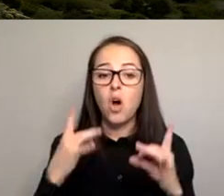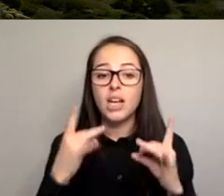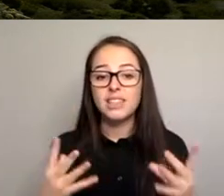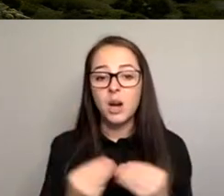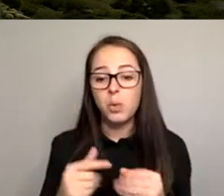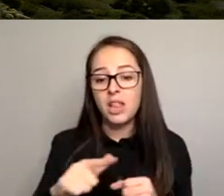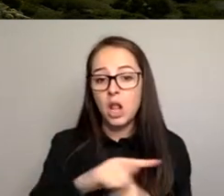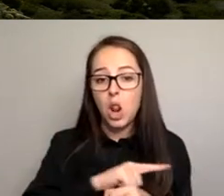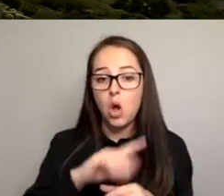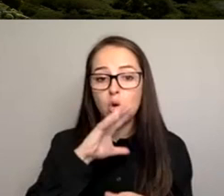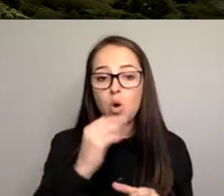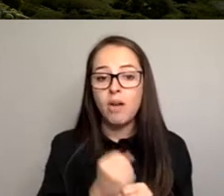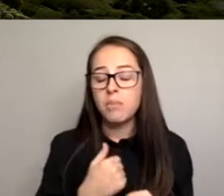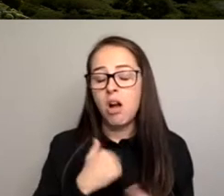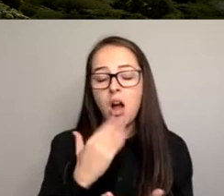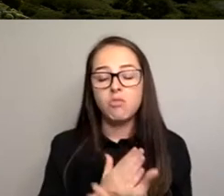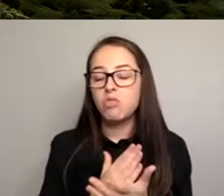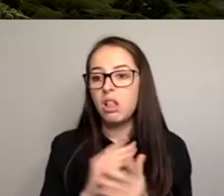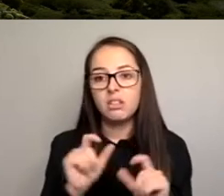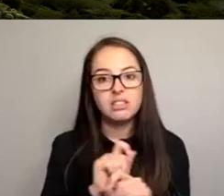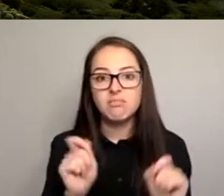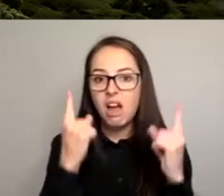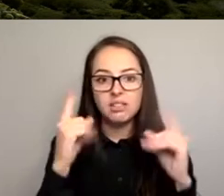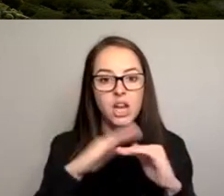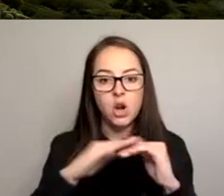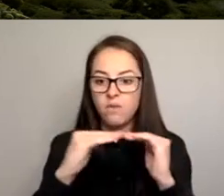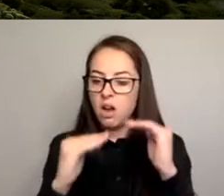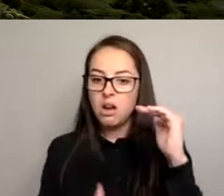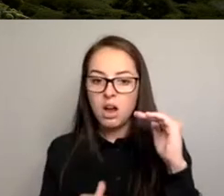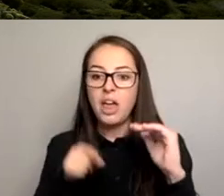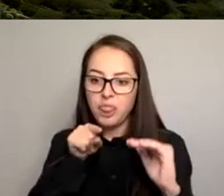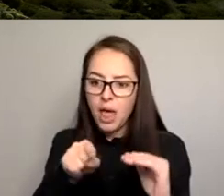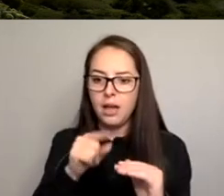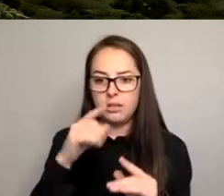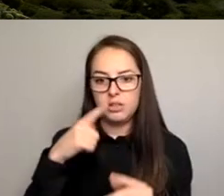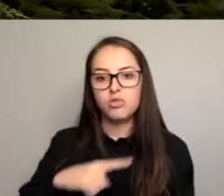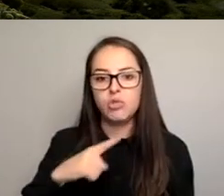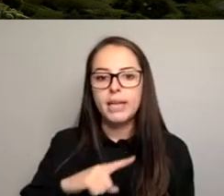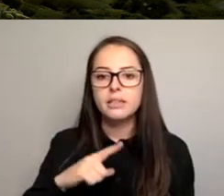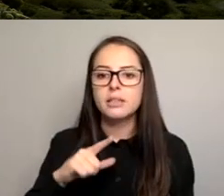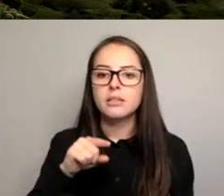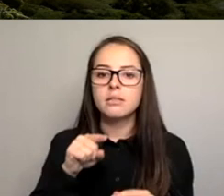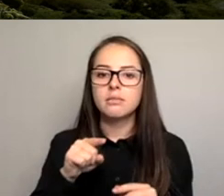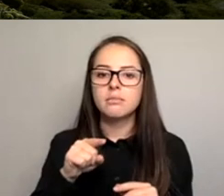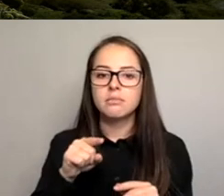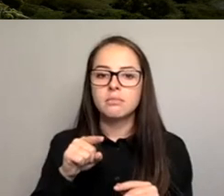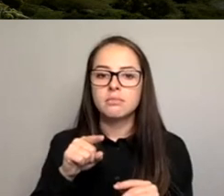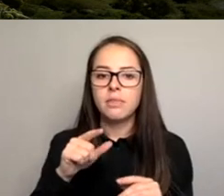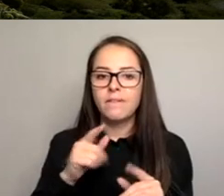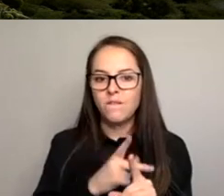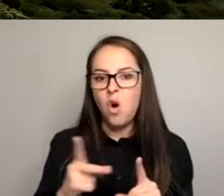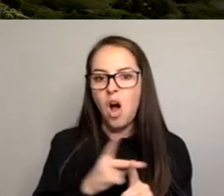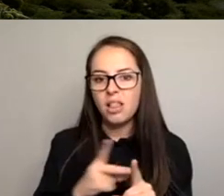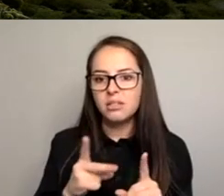really wasn't aware that gender inequality is the primary reason for violence against women. And in fact, I actually didn't give it